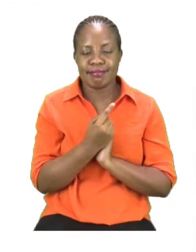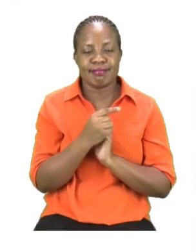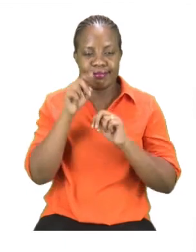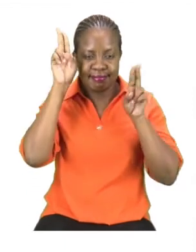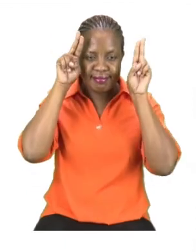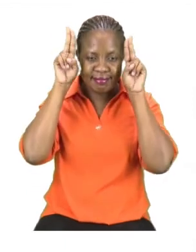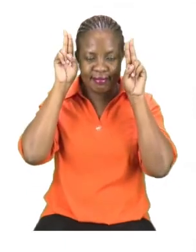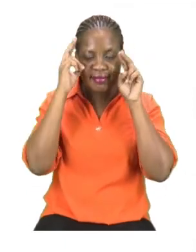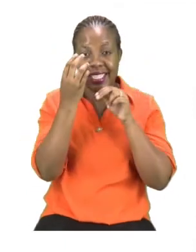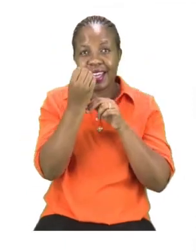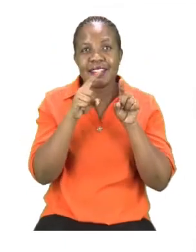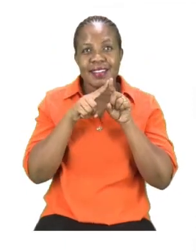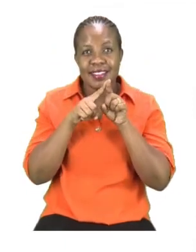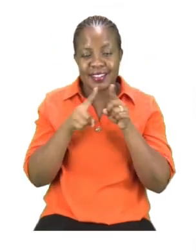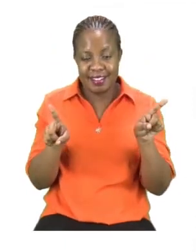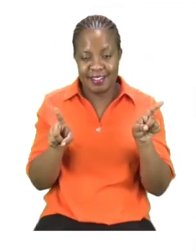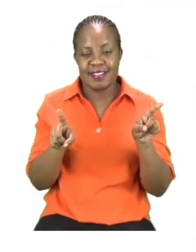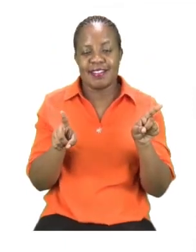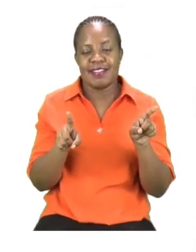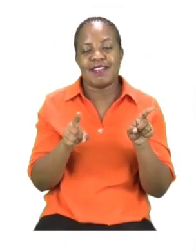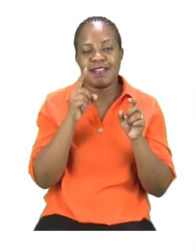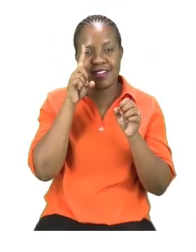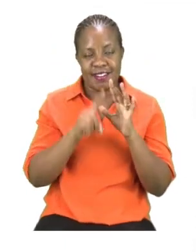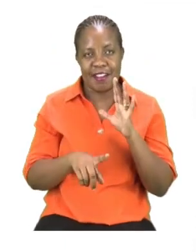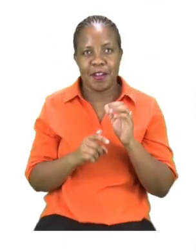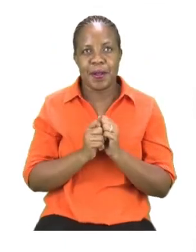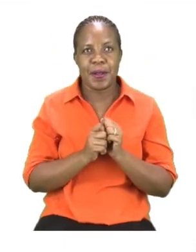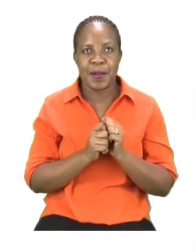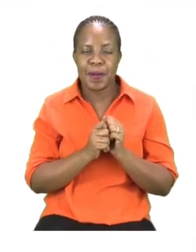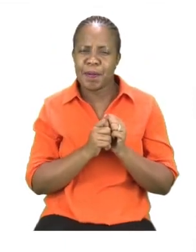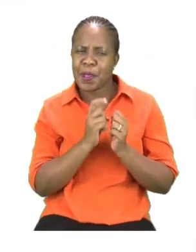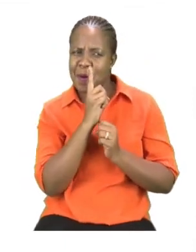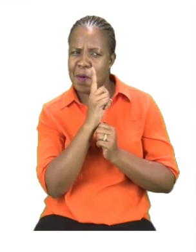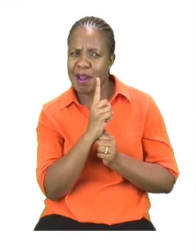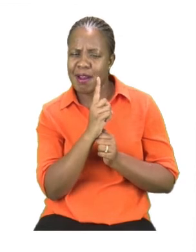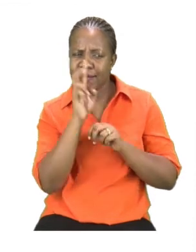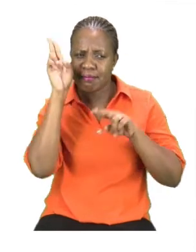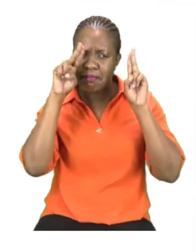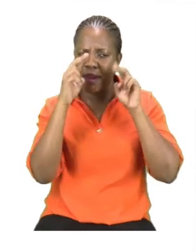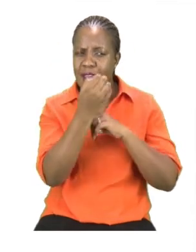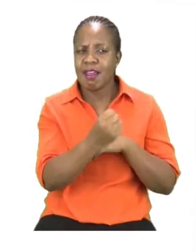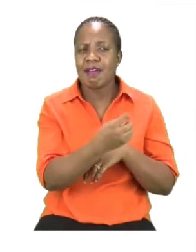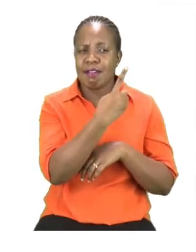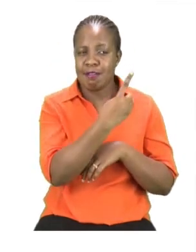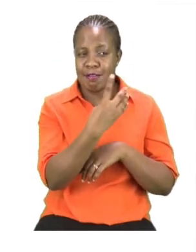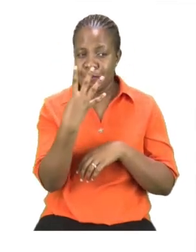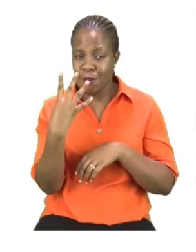One bunny has 14 eggs. The other has 11.